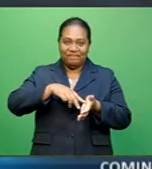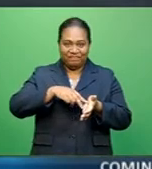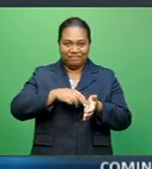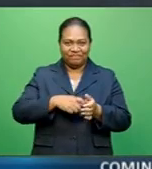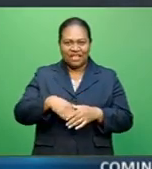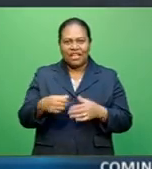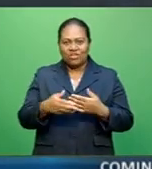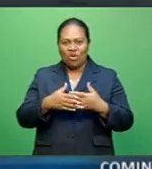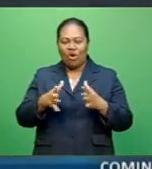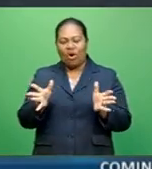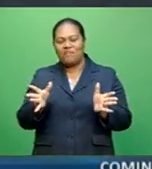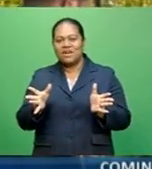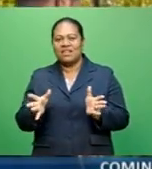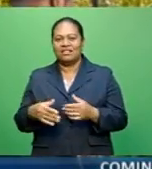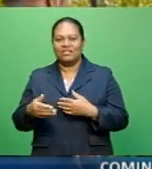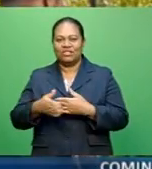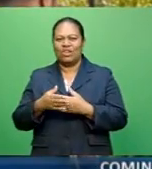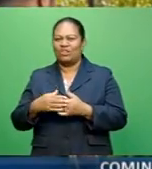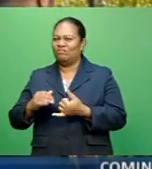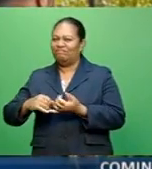to open door for silktales.